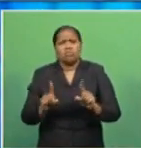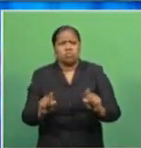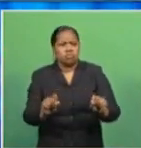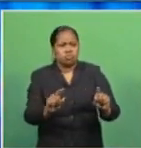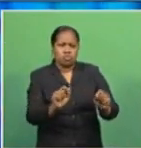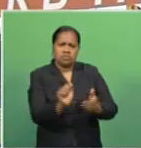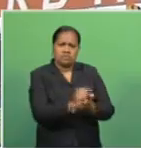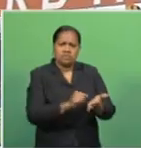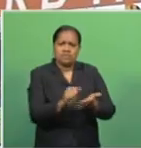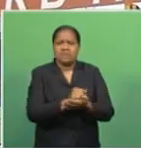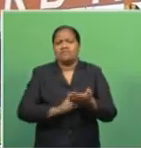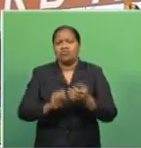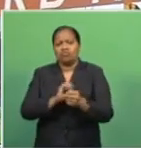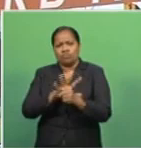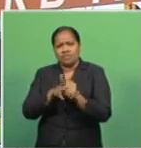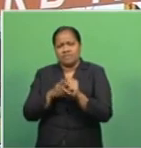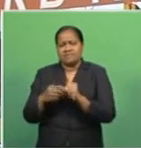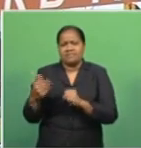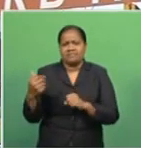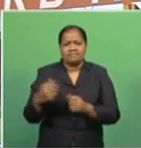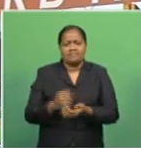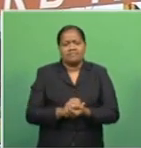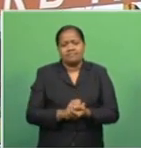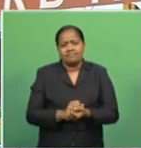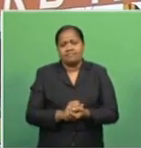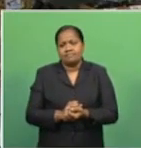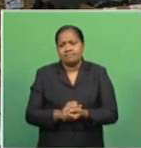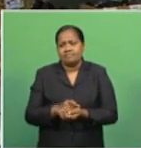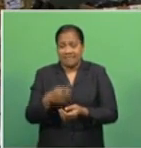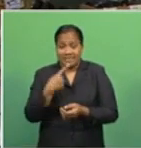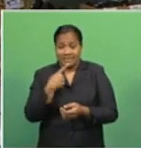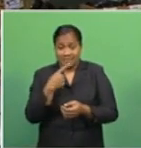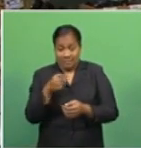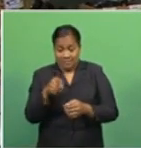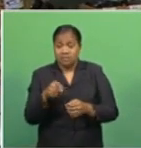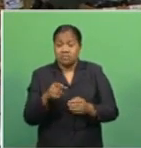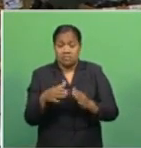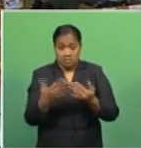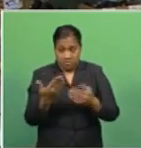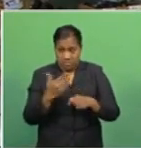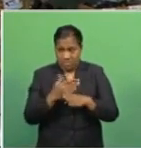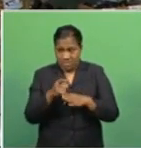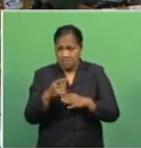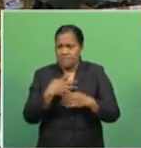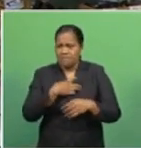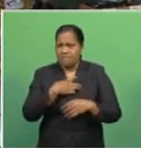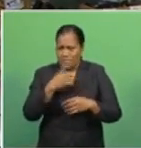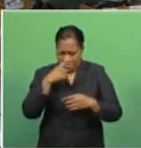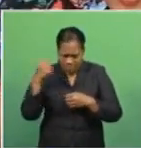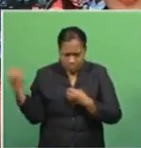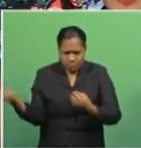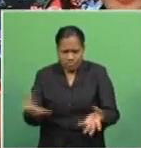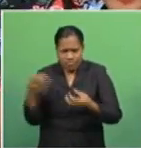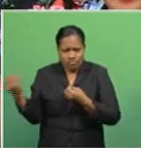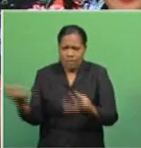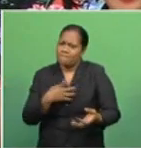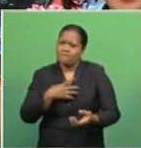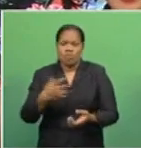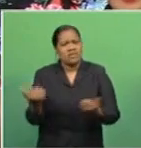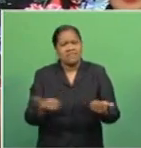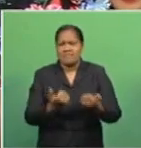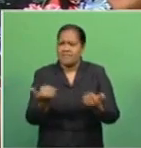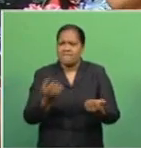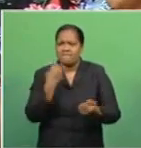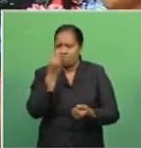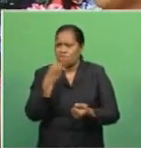COVID-19. Board chair Yogesh Karan says the industry is more than capable of providing more than enough food for everyone